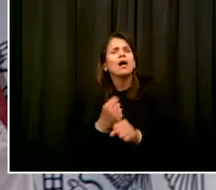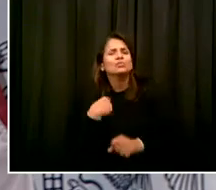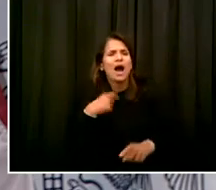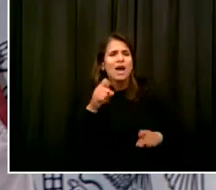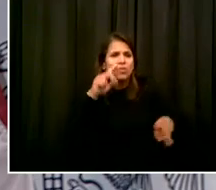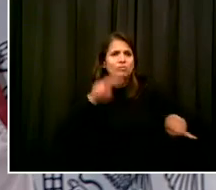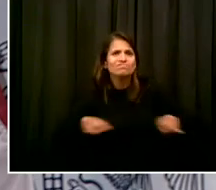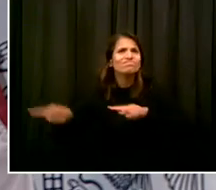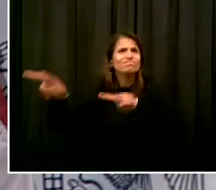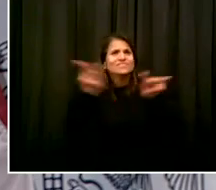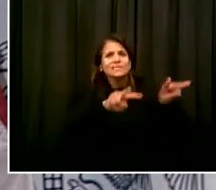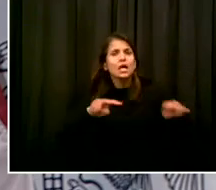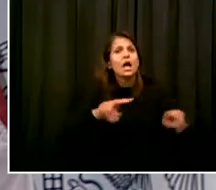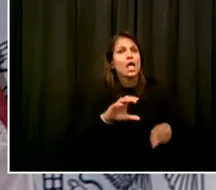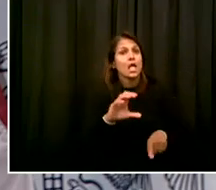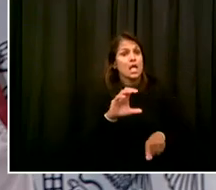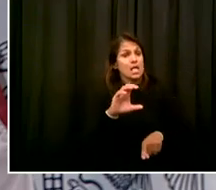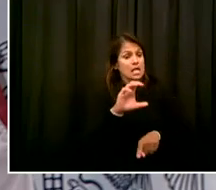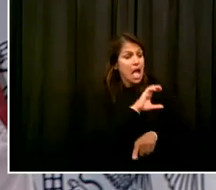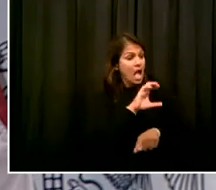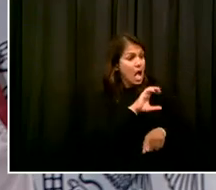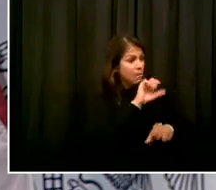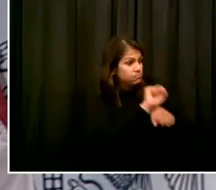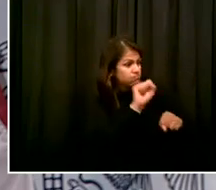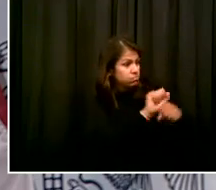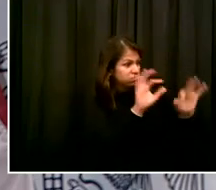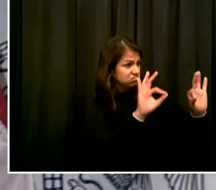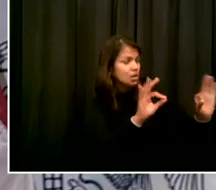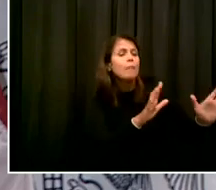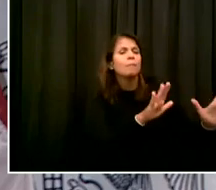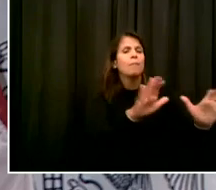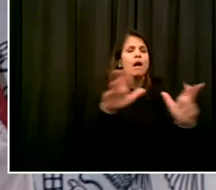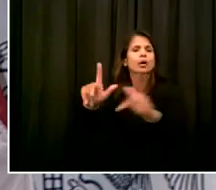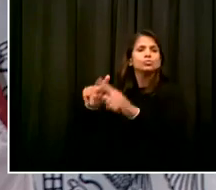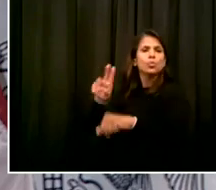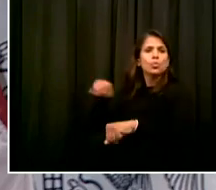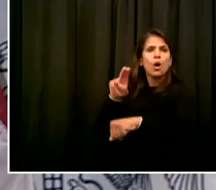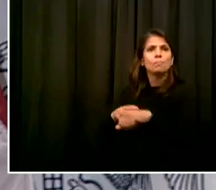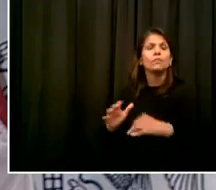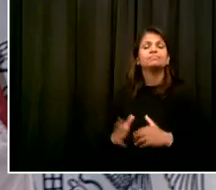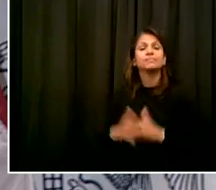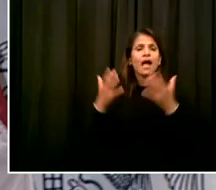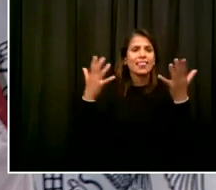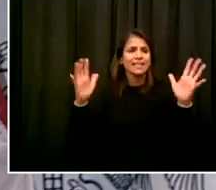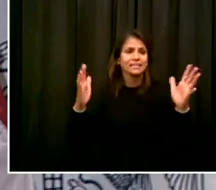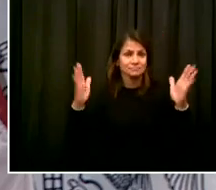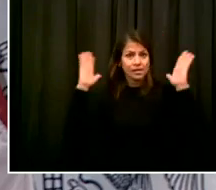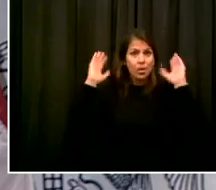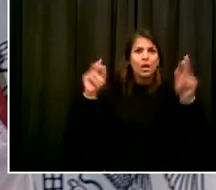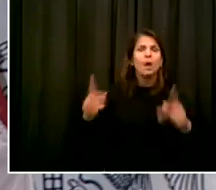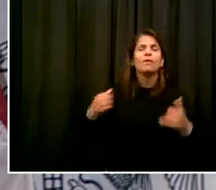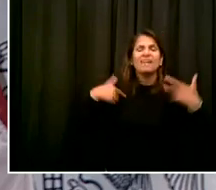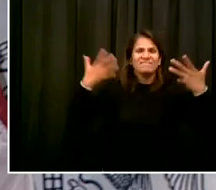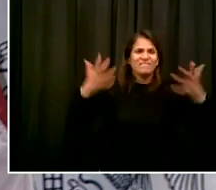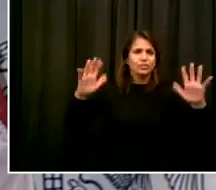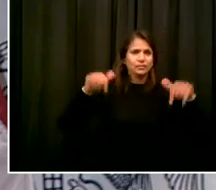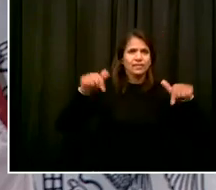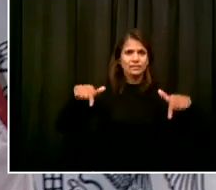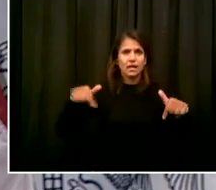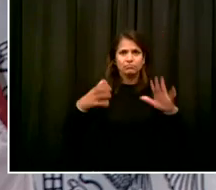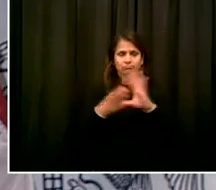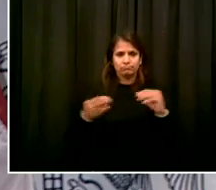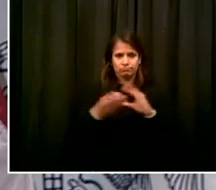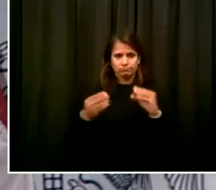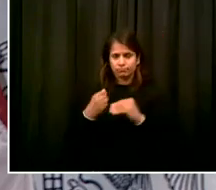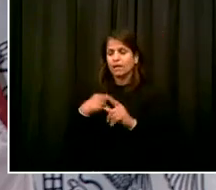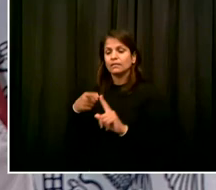Everybody, look, I want to just finish where we began about our children. As a parent, I can tell